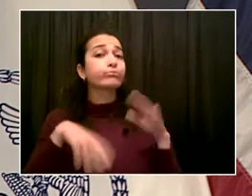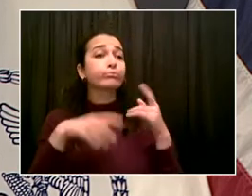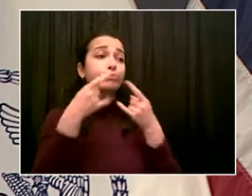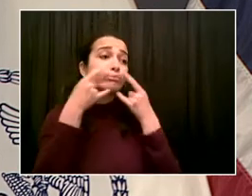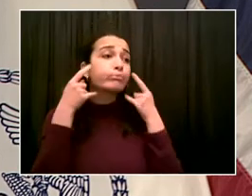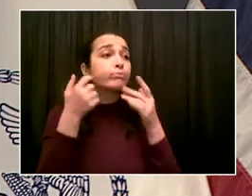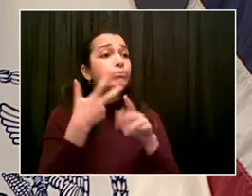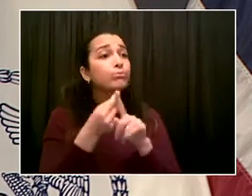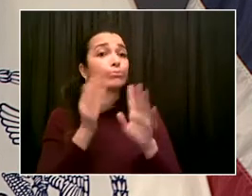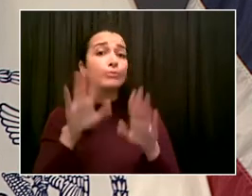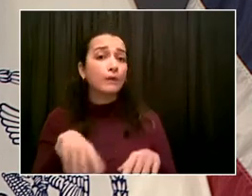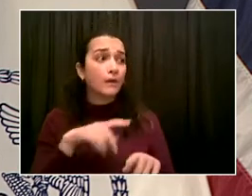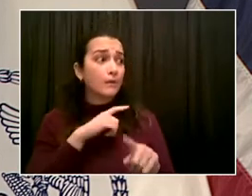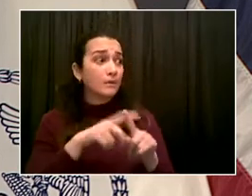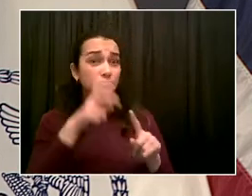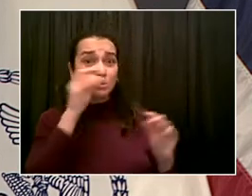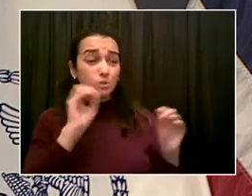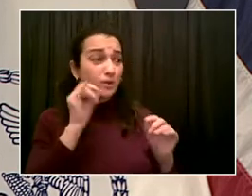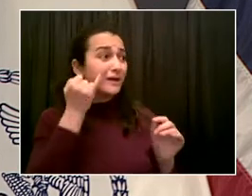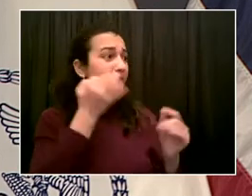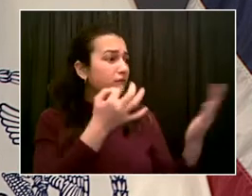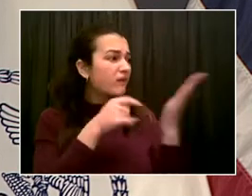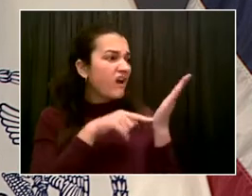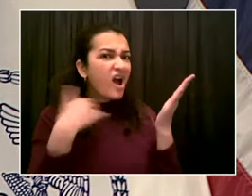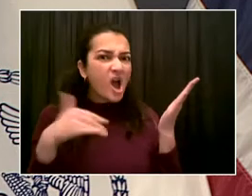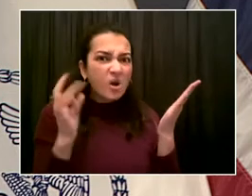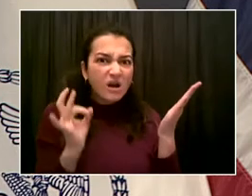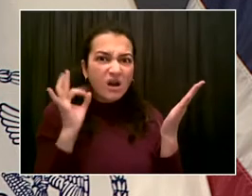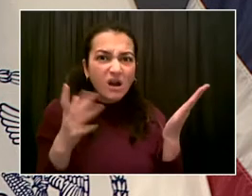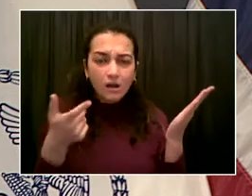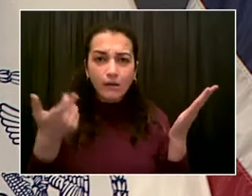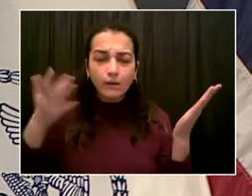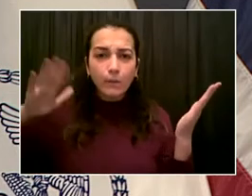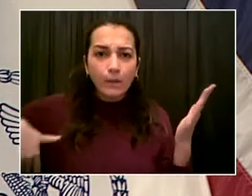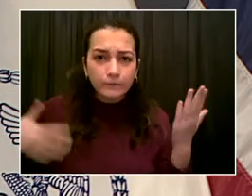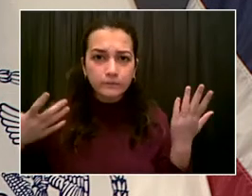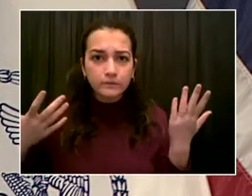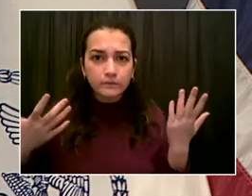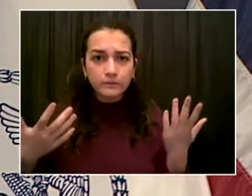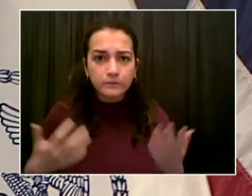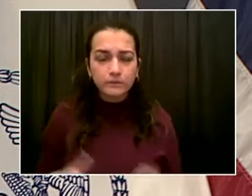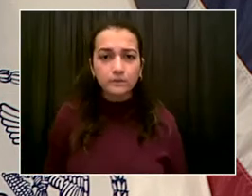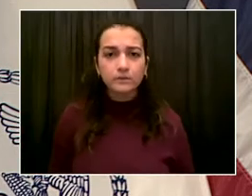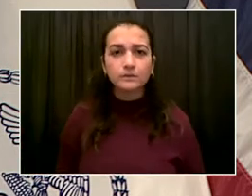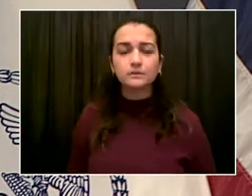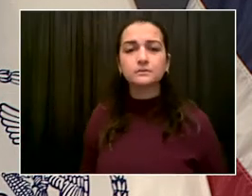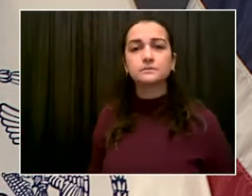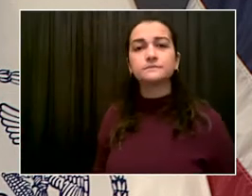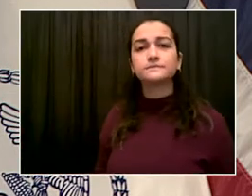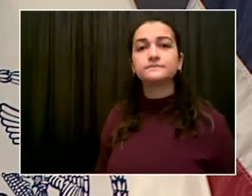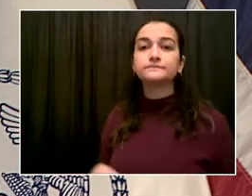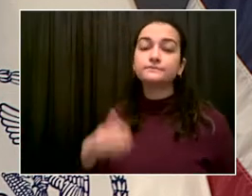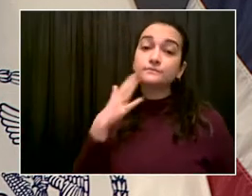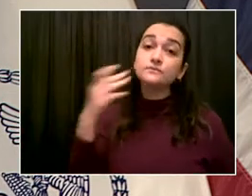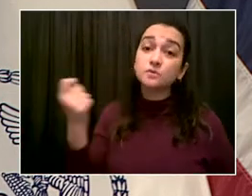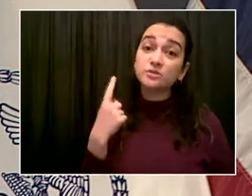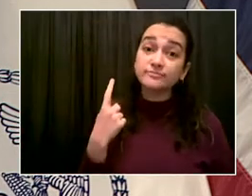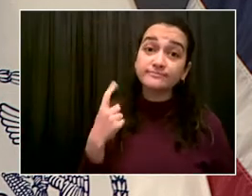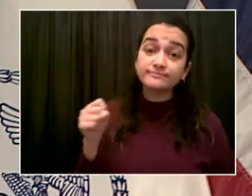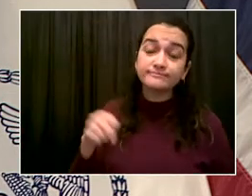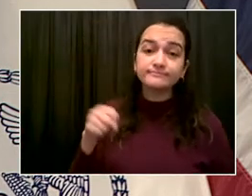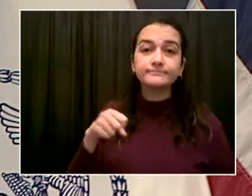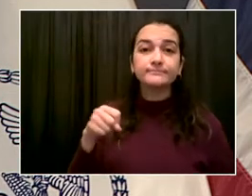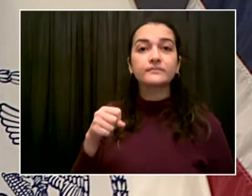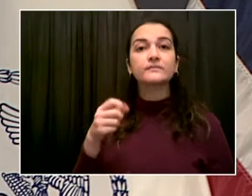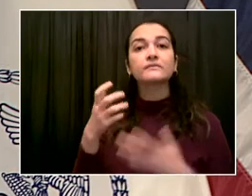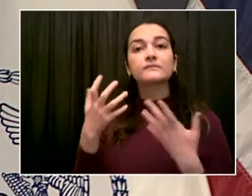healthcare leadership yesterday. And it's something that at this moment, we think the advisory sends the message loud and clear. And a lot of